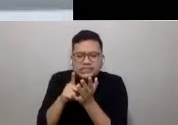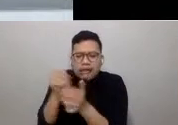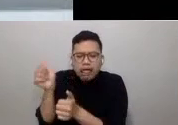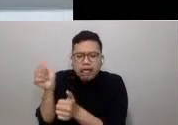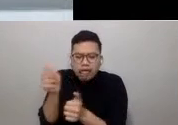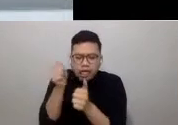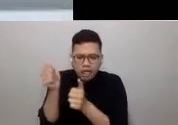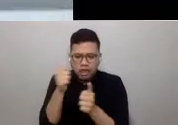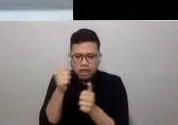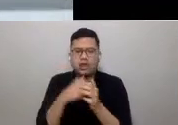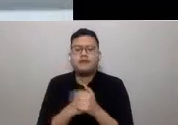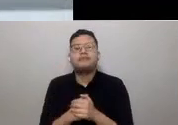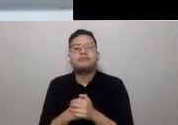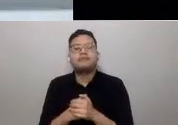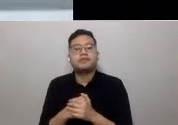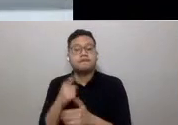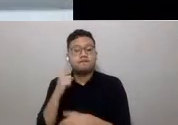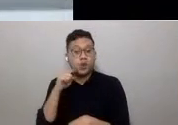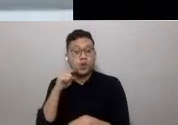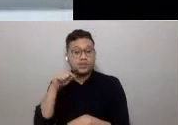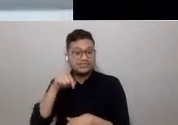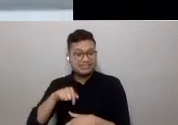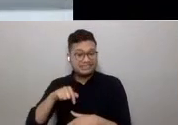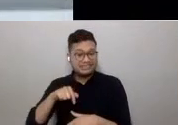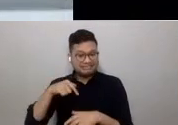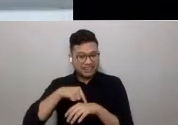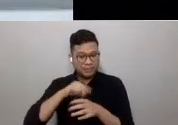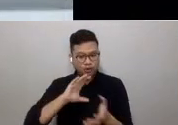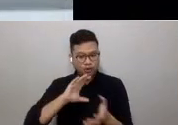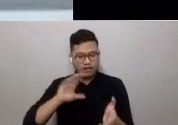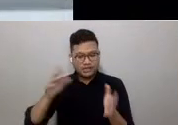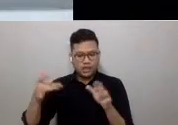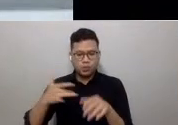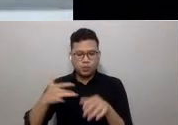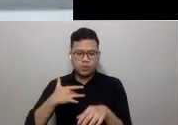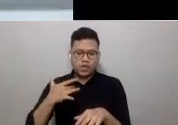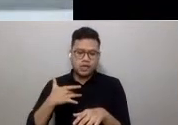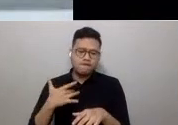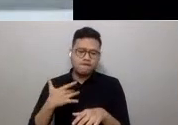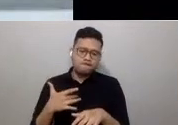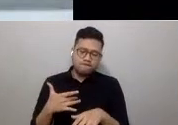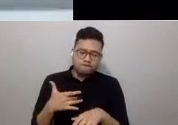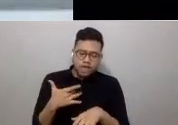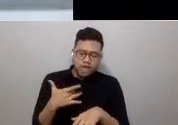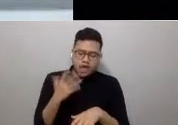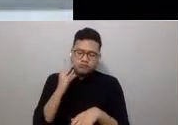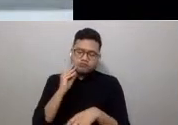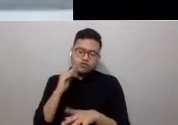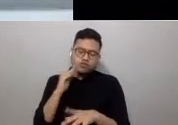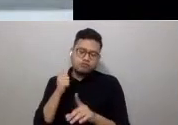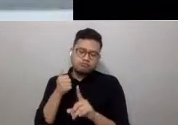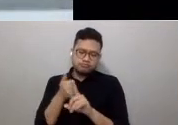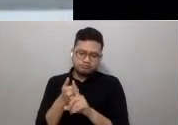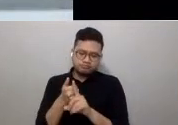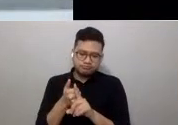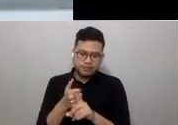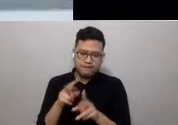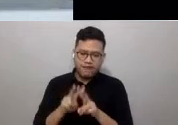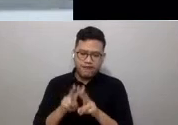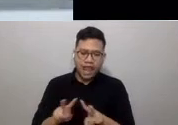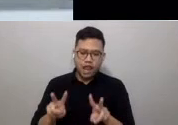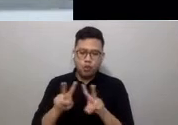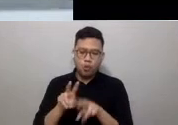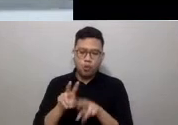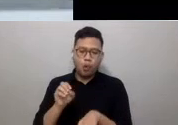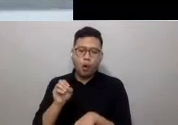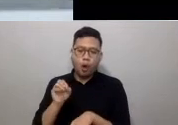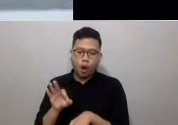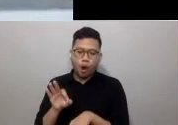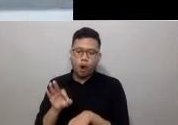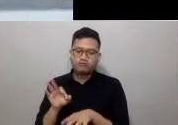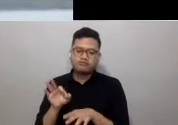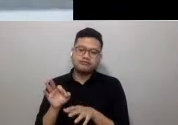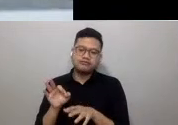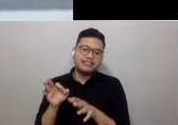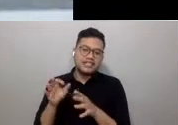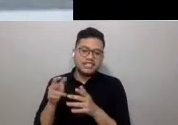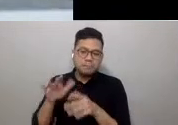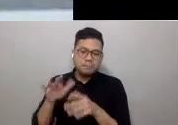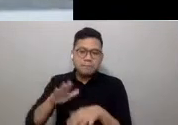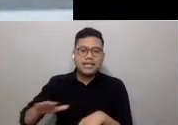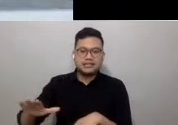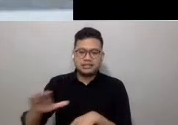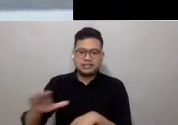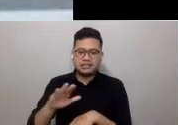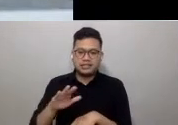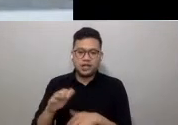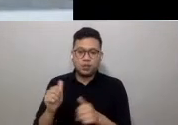During this time of crisis, we have felt the value of such spaces, as being outdoors with natural light and ventilation